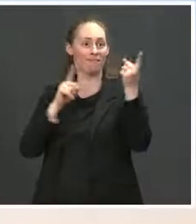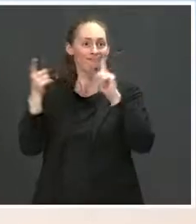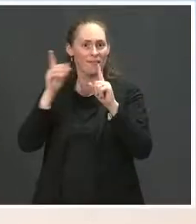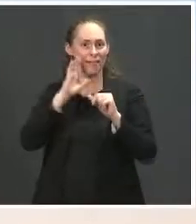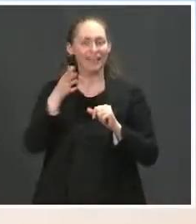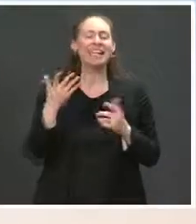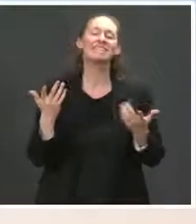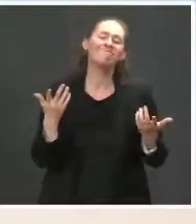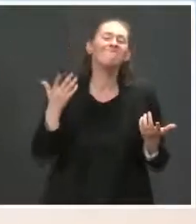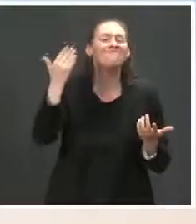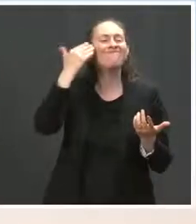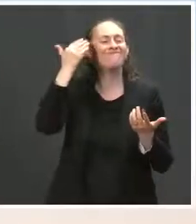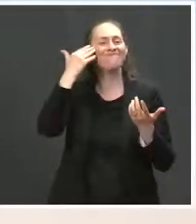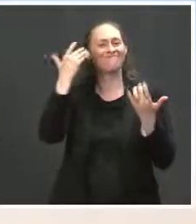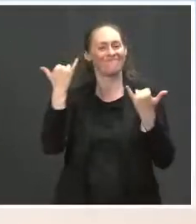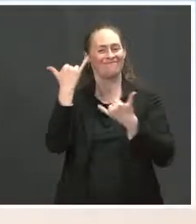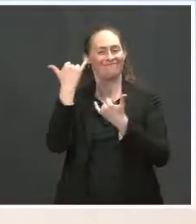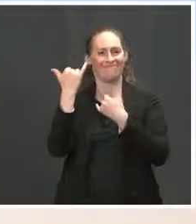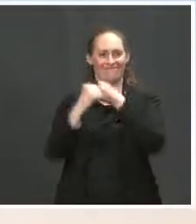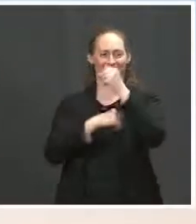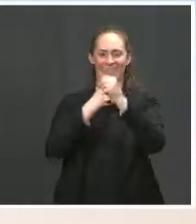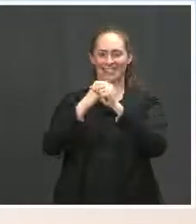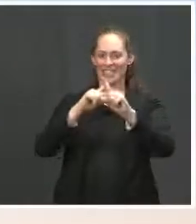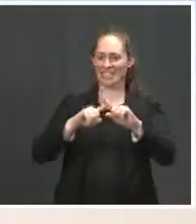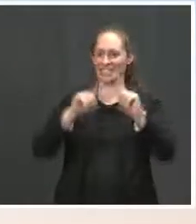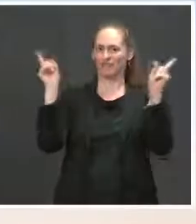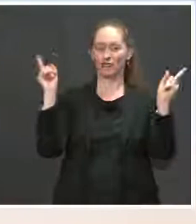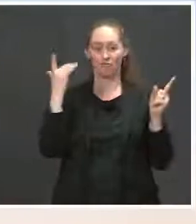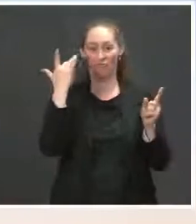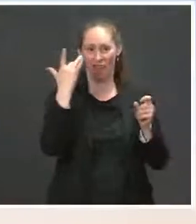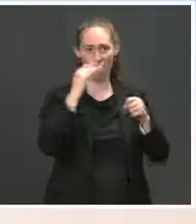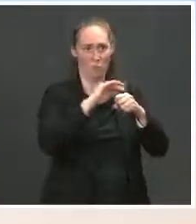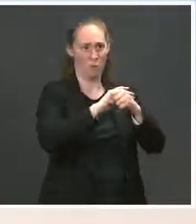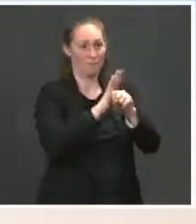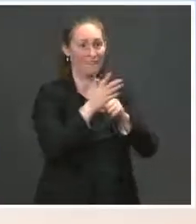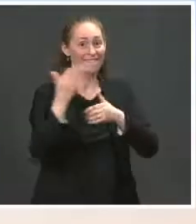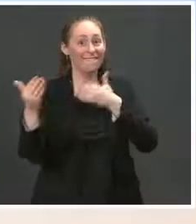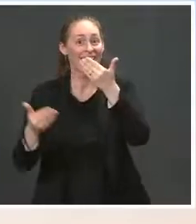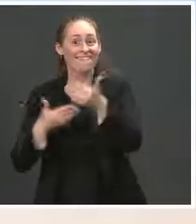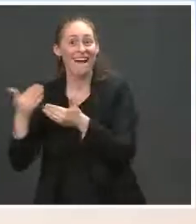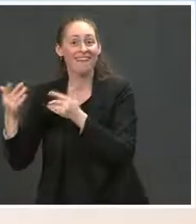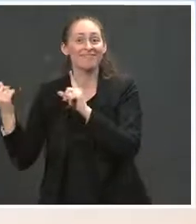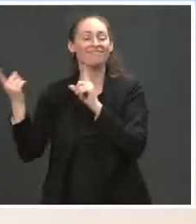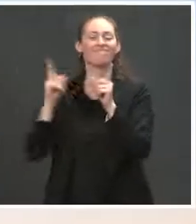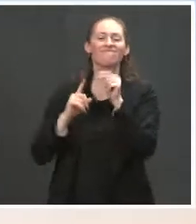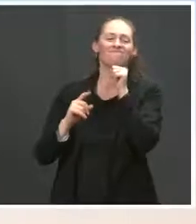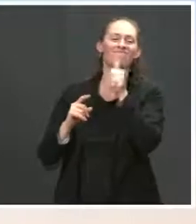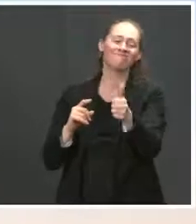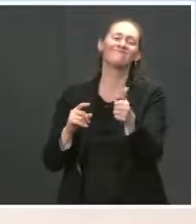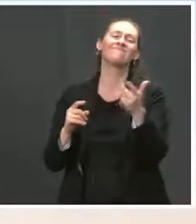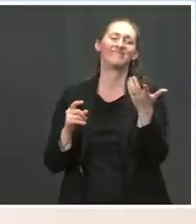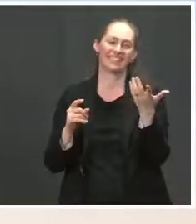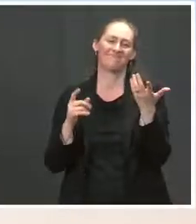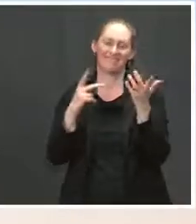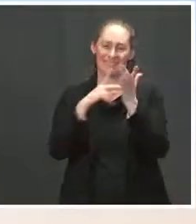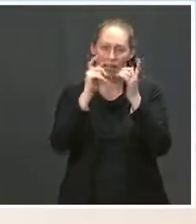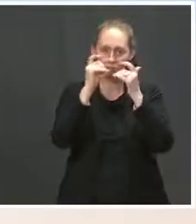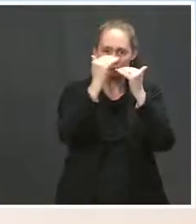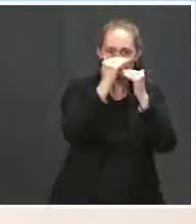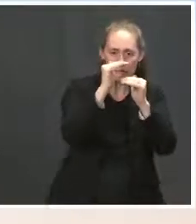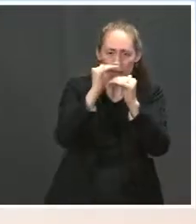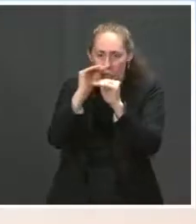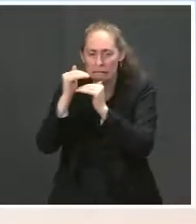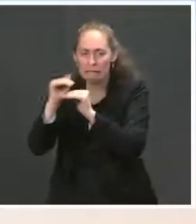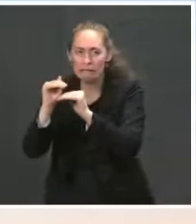obviously, there will be a limited number of people who are in the Capitol and a limited number that will be determined by the